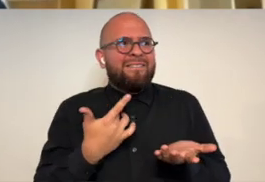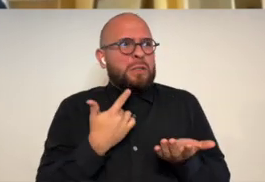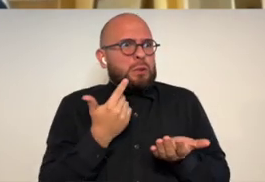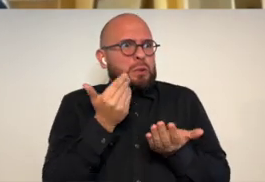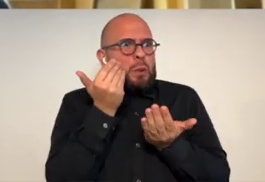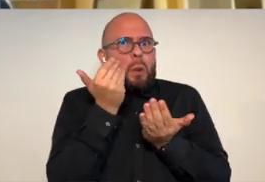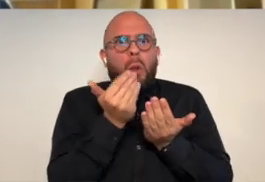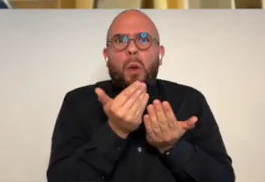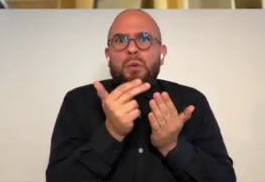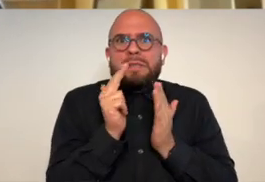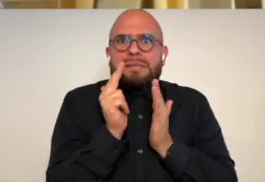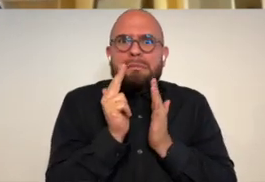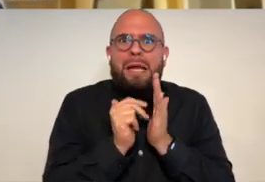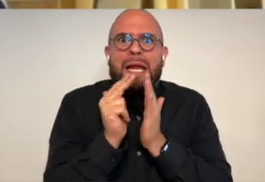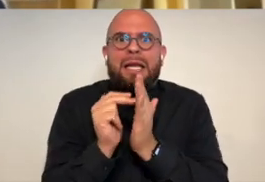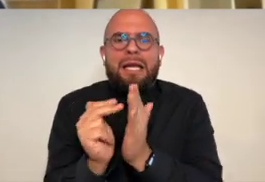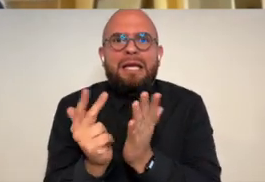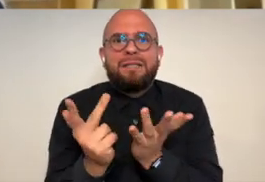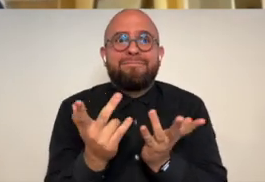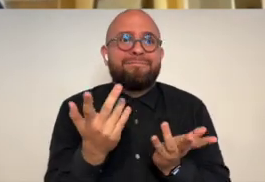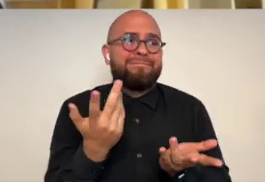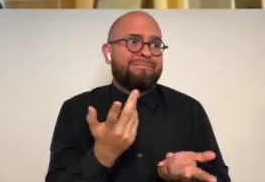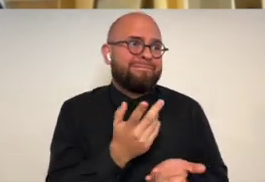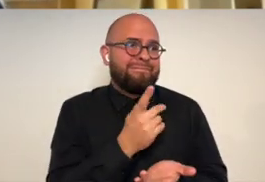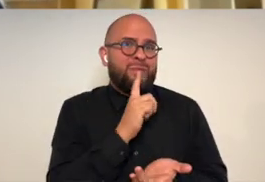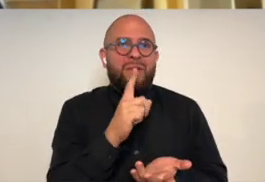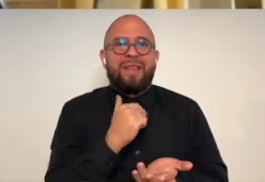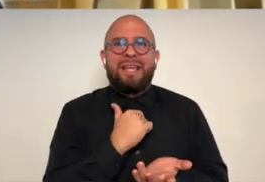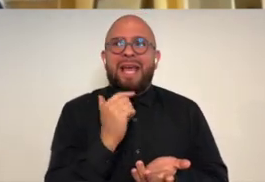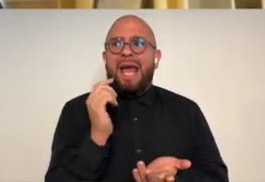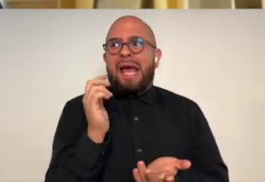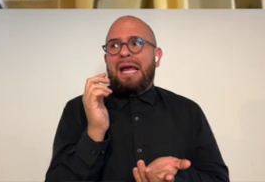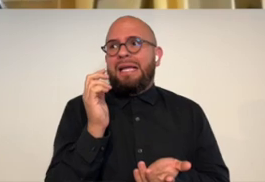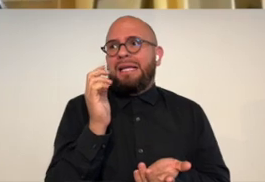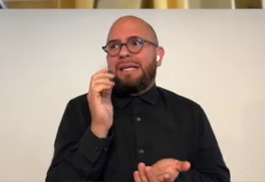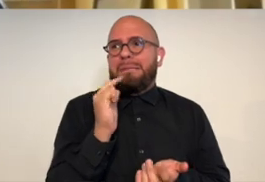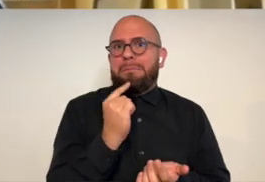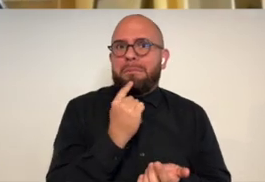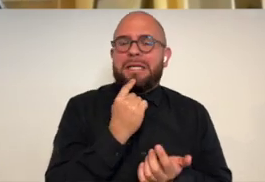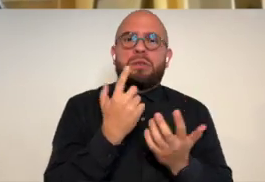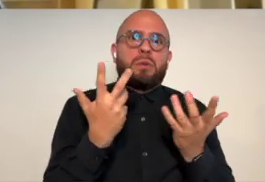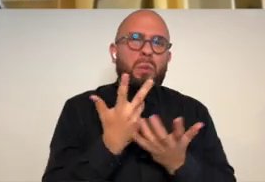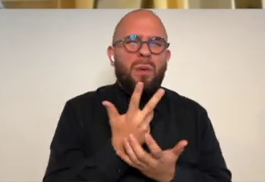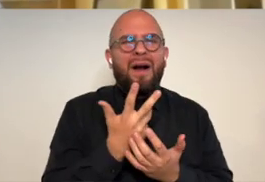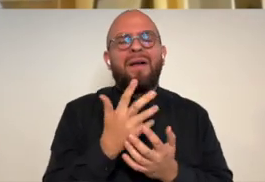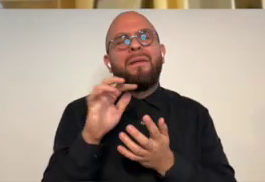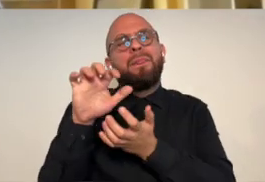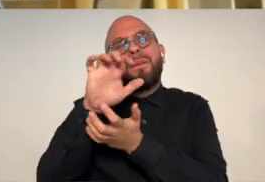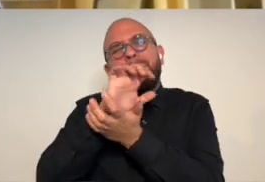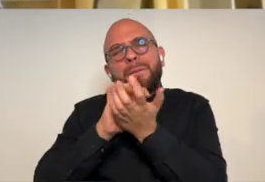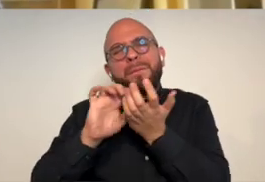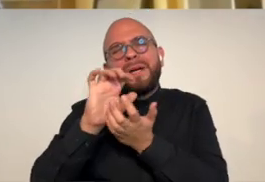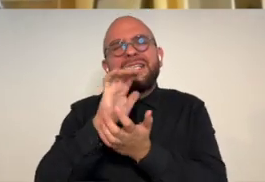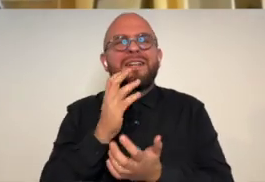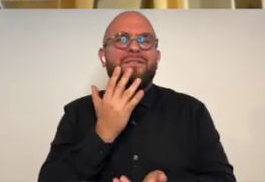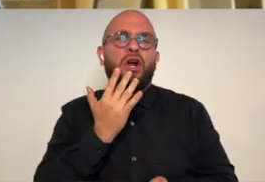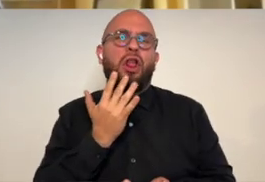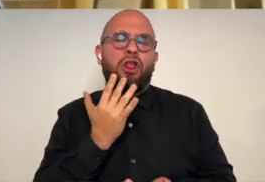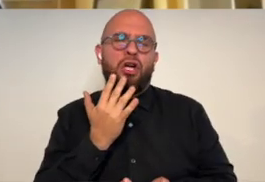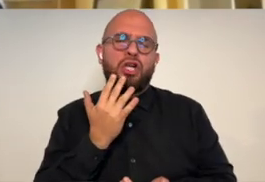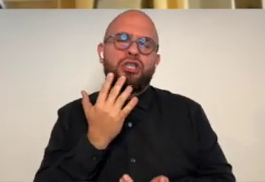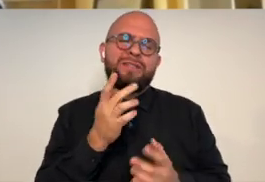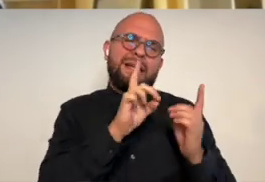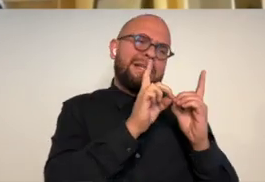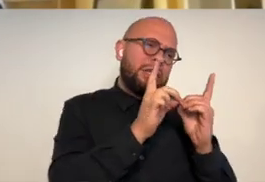now i mean it's it's close to painting it's really close that you know the only time that i really miss is like the actual